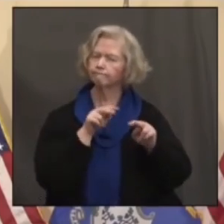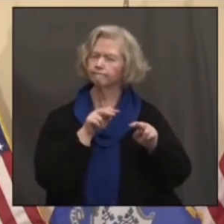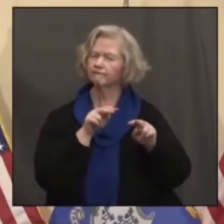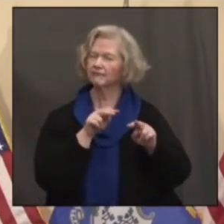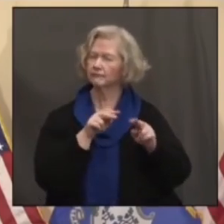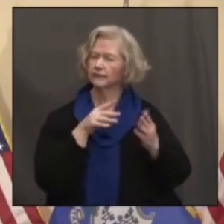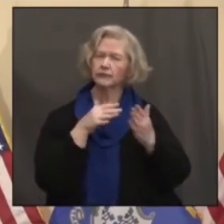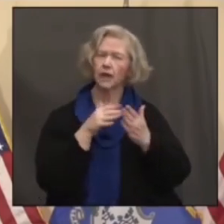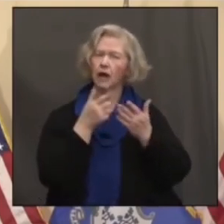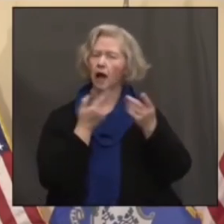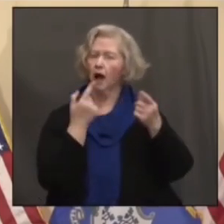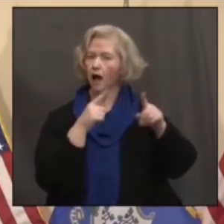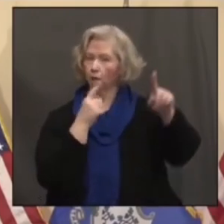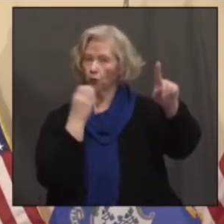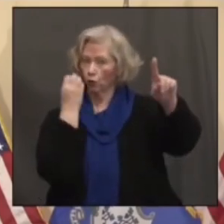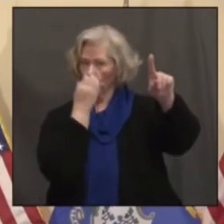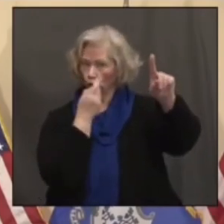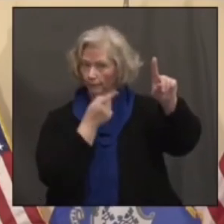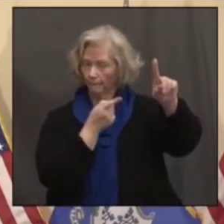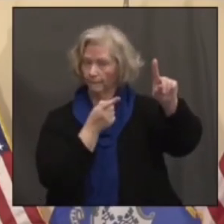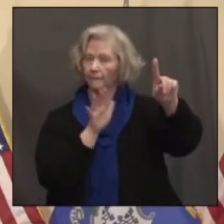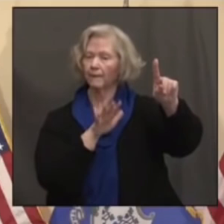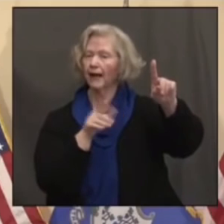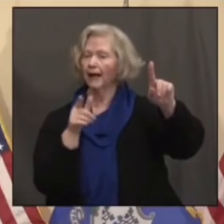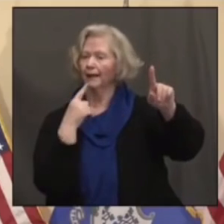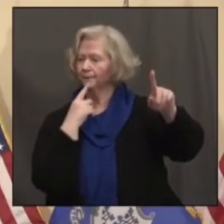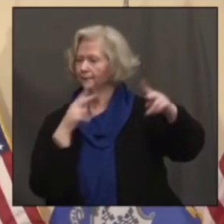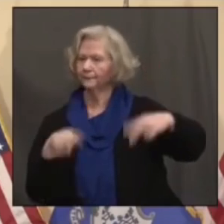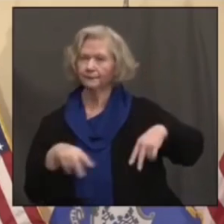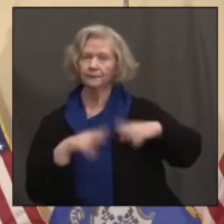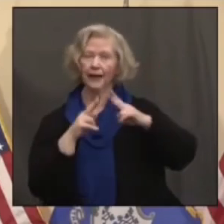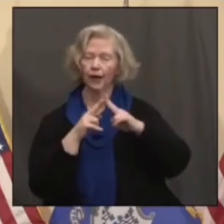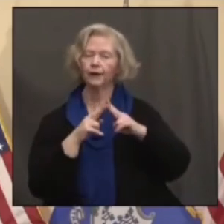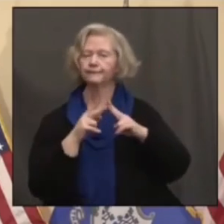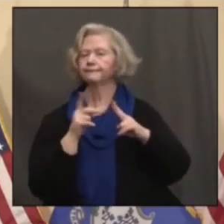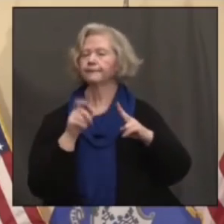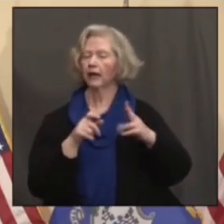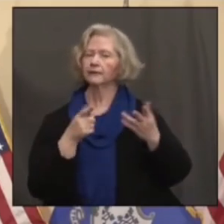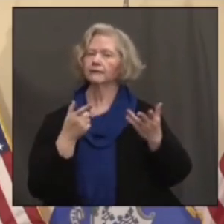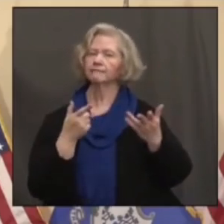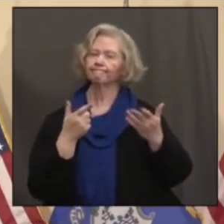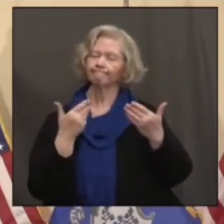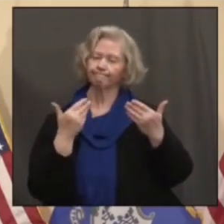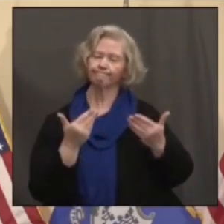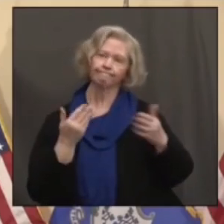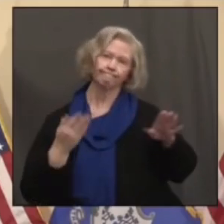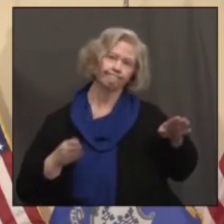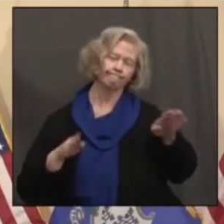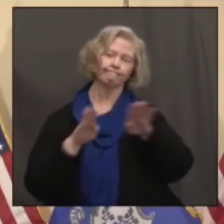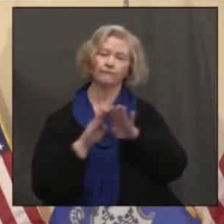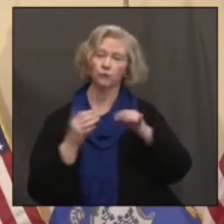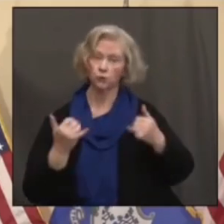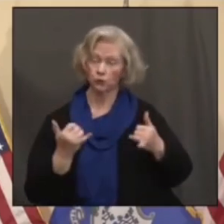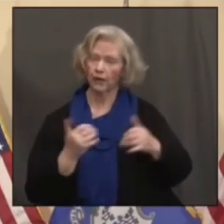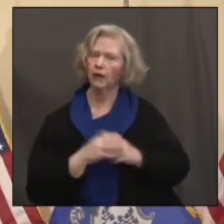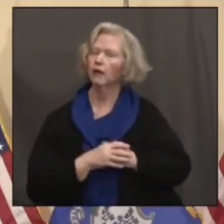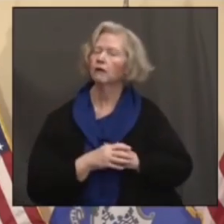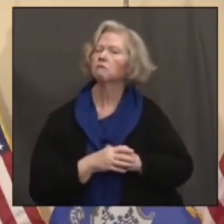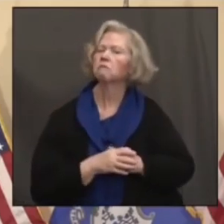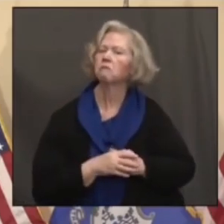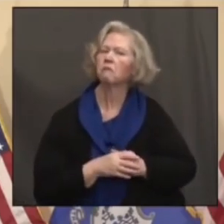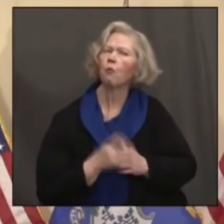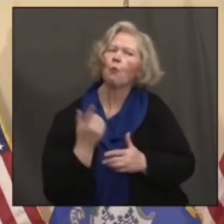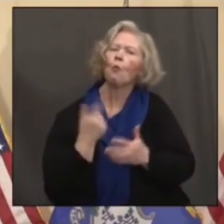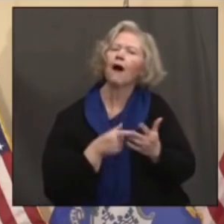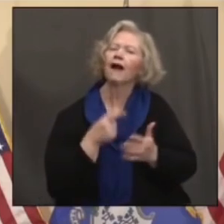Europe and talked about how Paris, for example, had to revert and announce a lockdown today. Do we know what did they